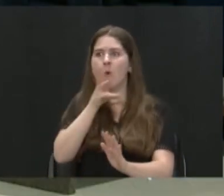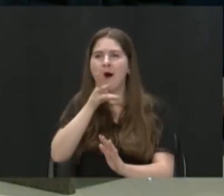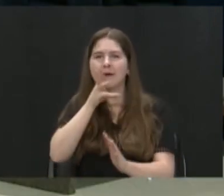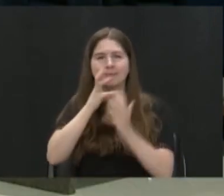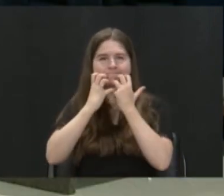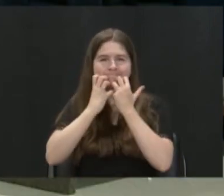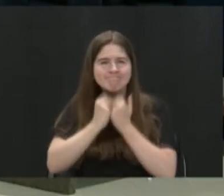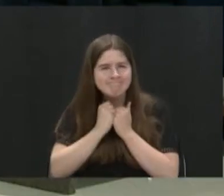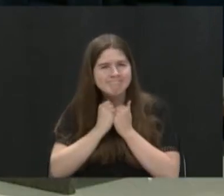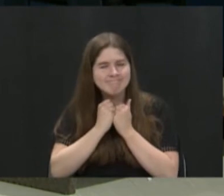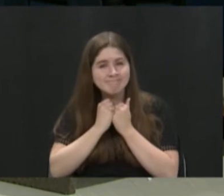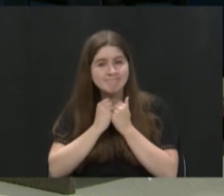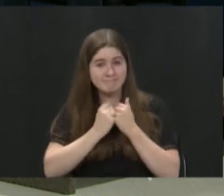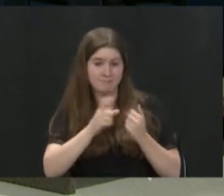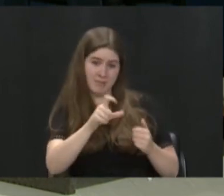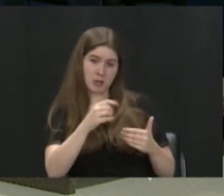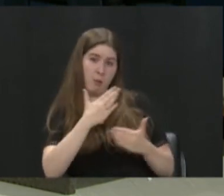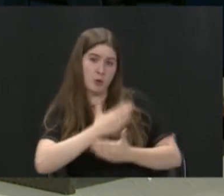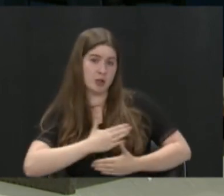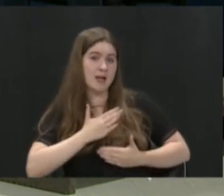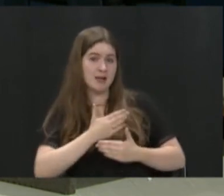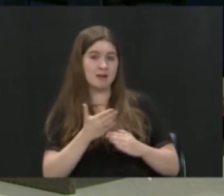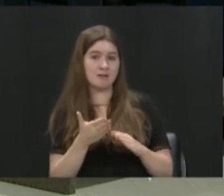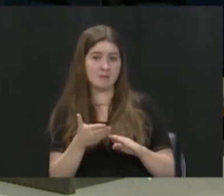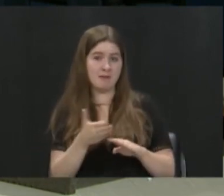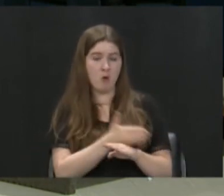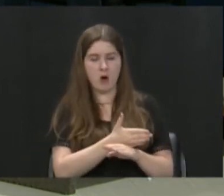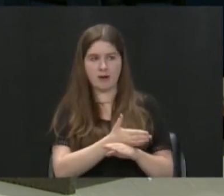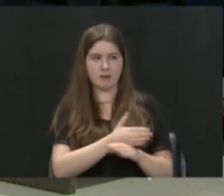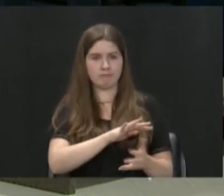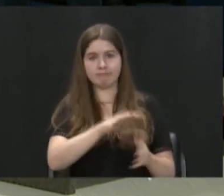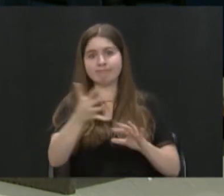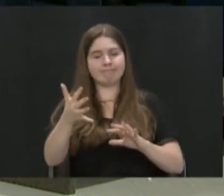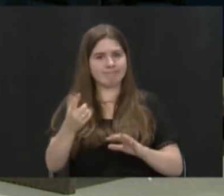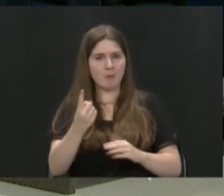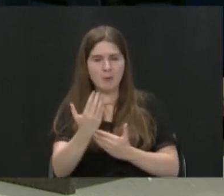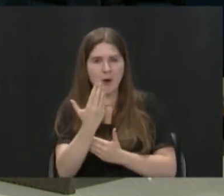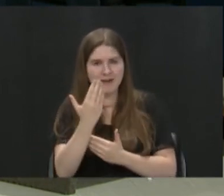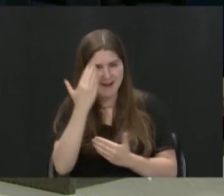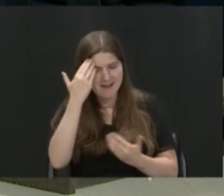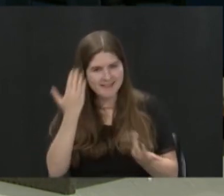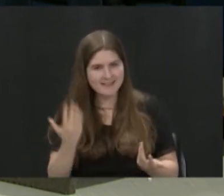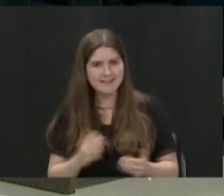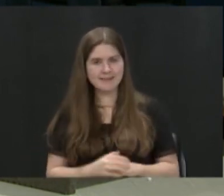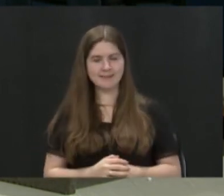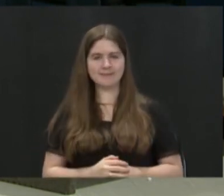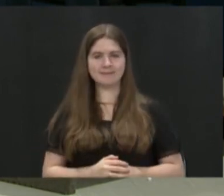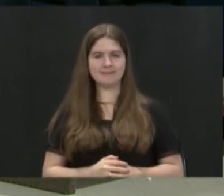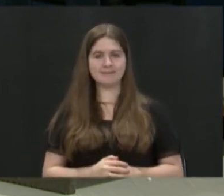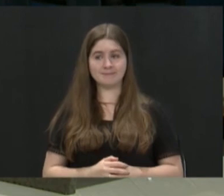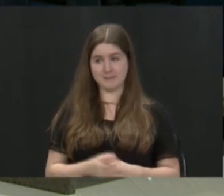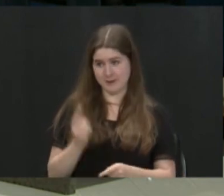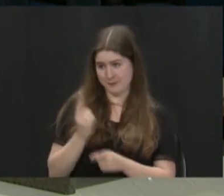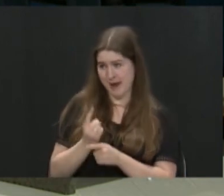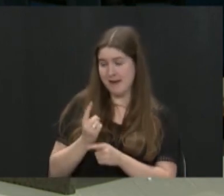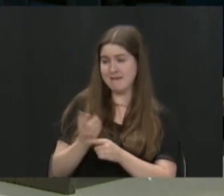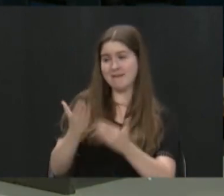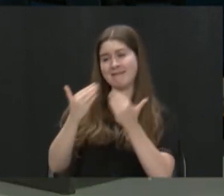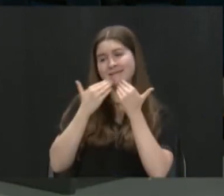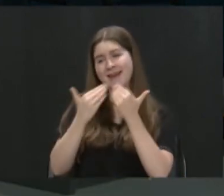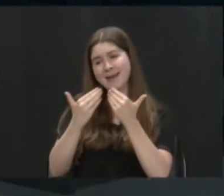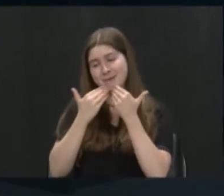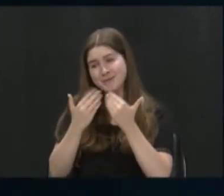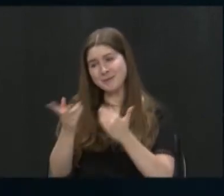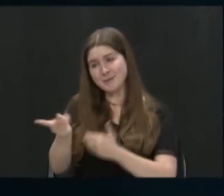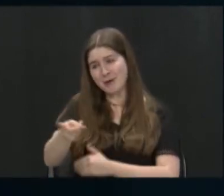appreciate it before it doesn't come on one morning. That's right. Right? That's right. Well, thank you very much.